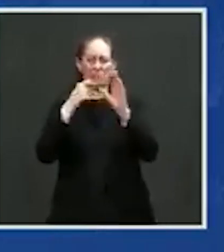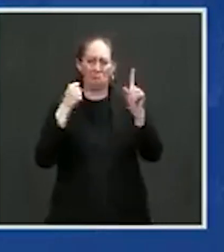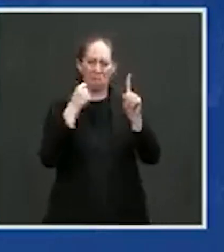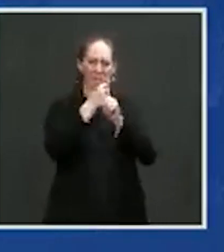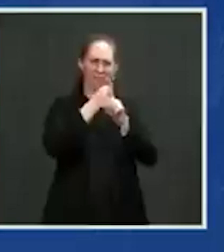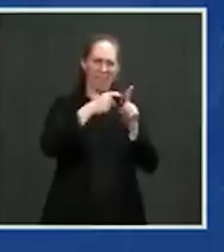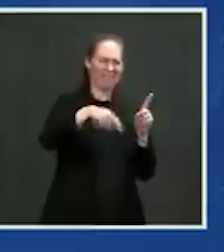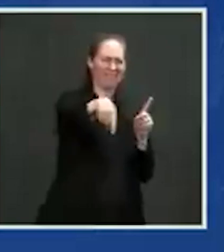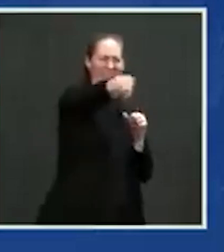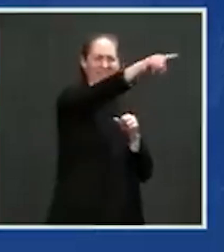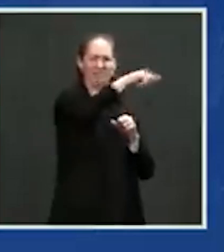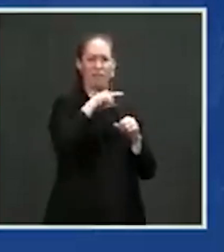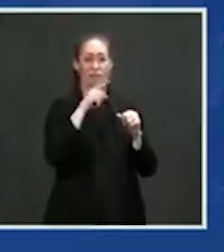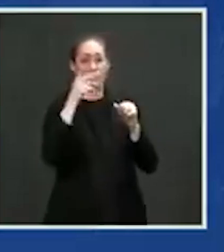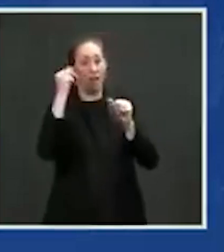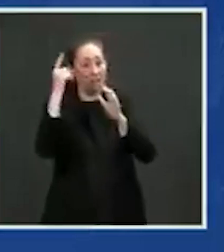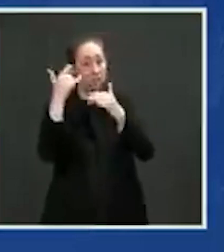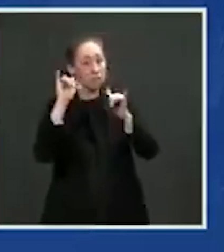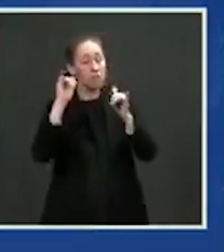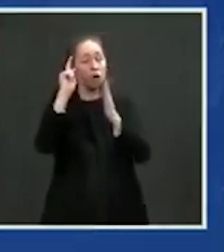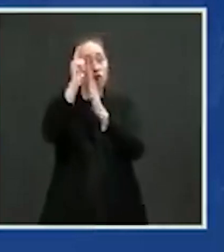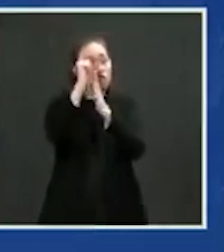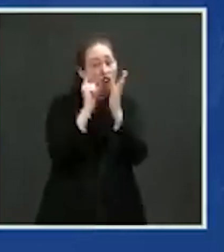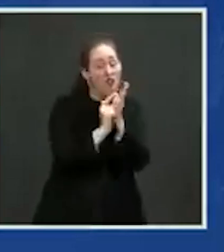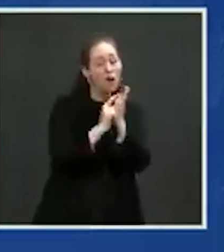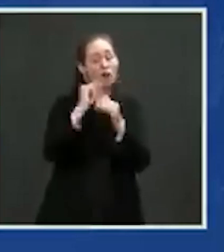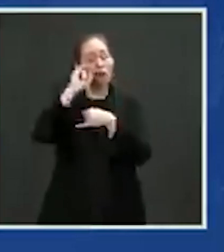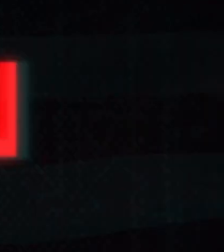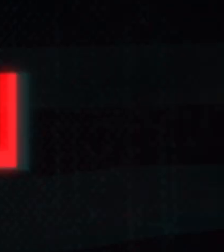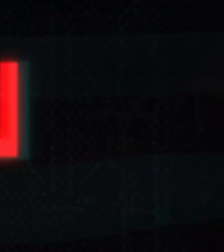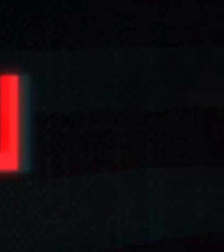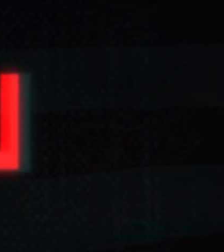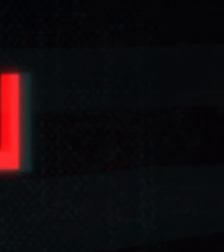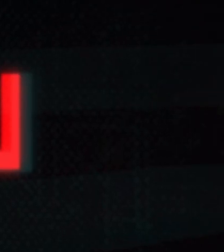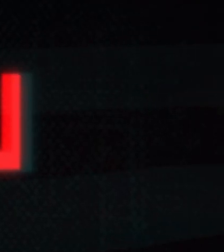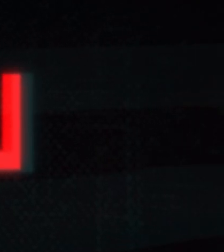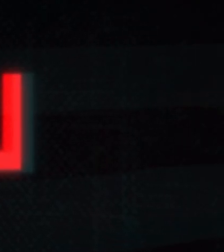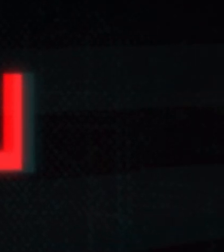international law, as well as on human dignity.